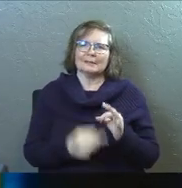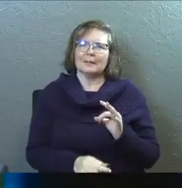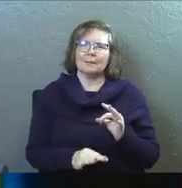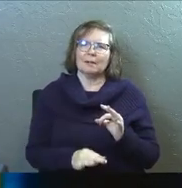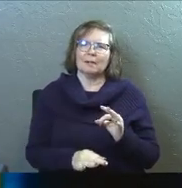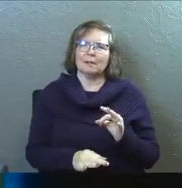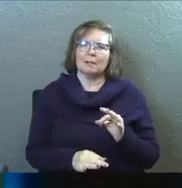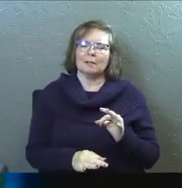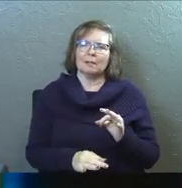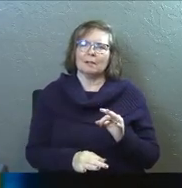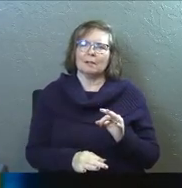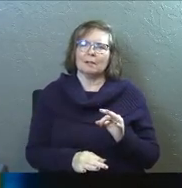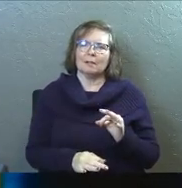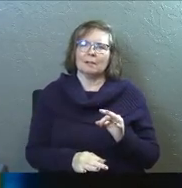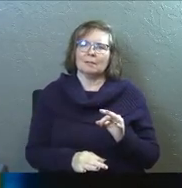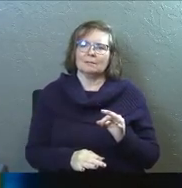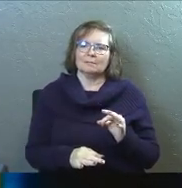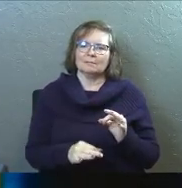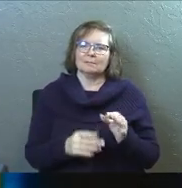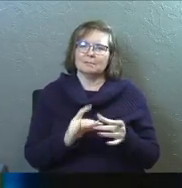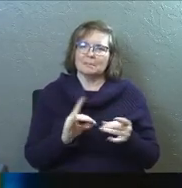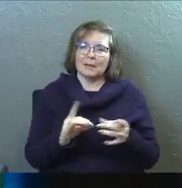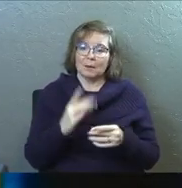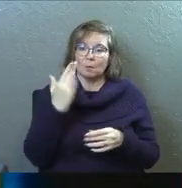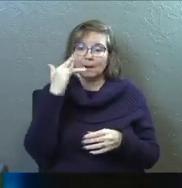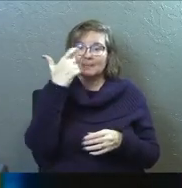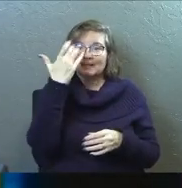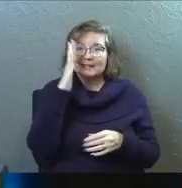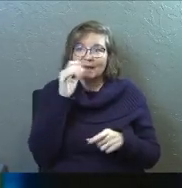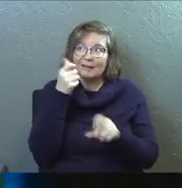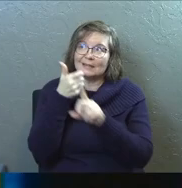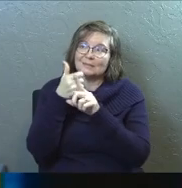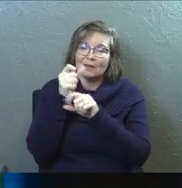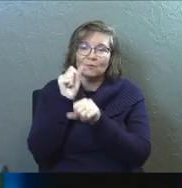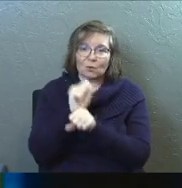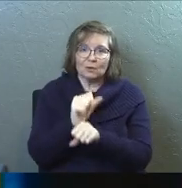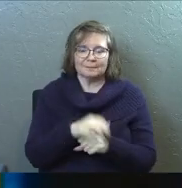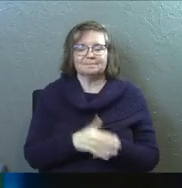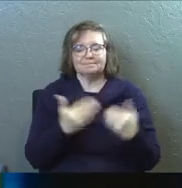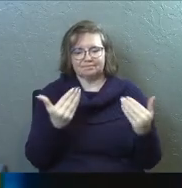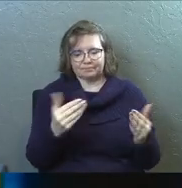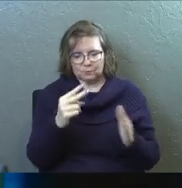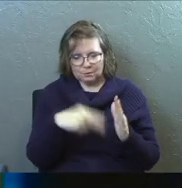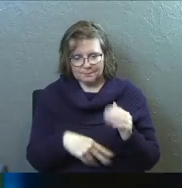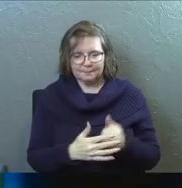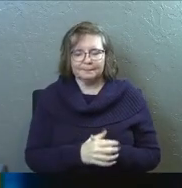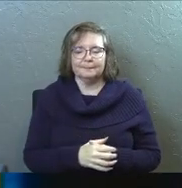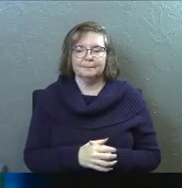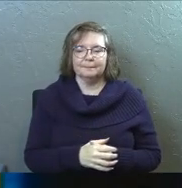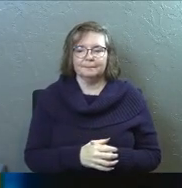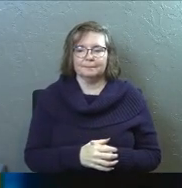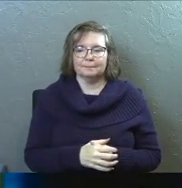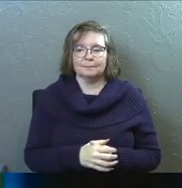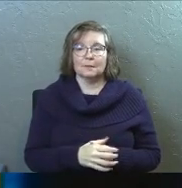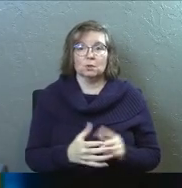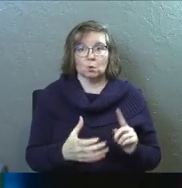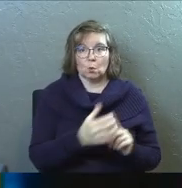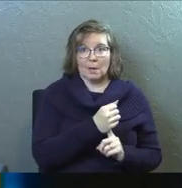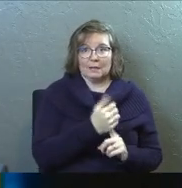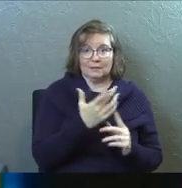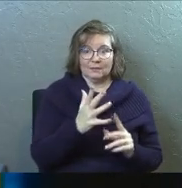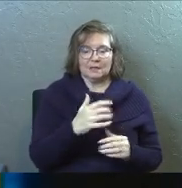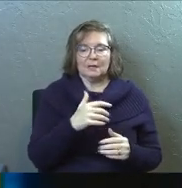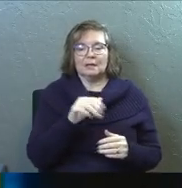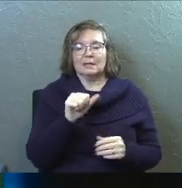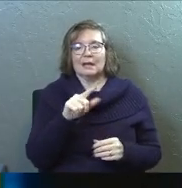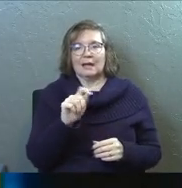simple message. Because God is working and God's doing something incredible. So keep reading. So they've been arrested. Now here we pick up